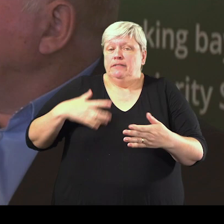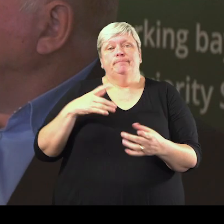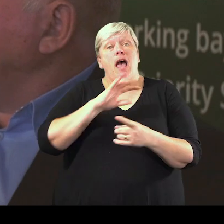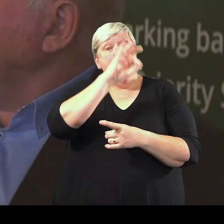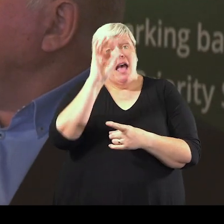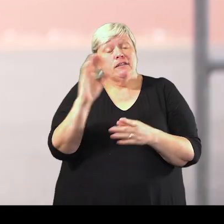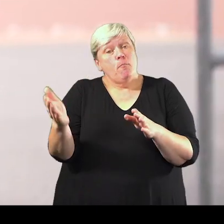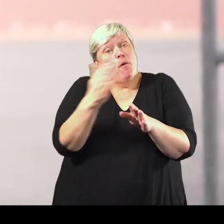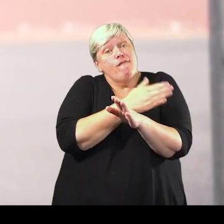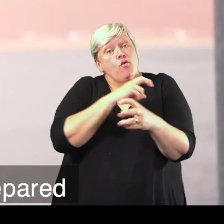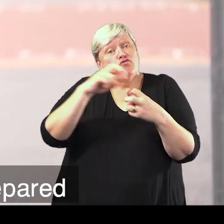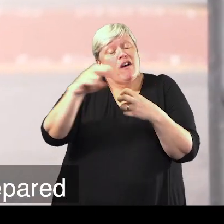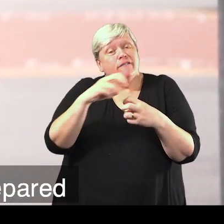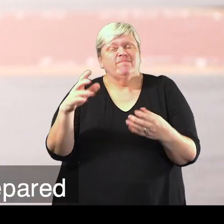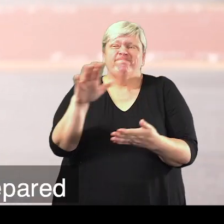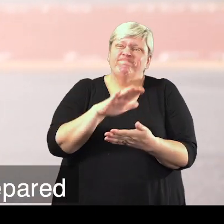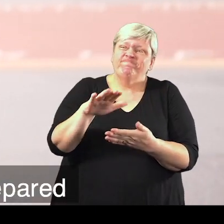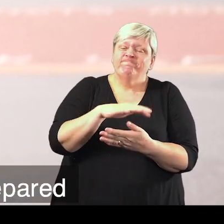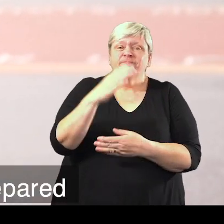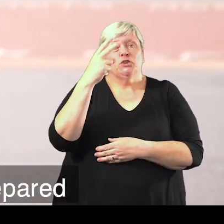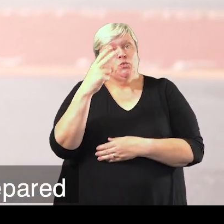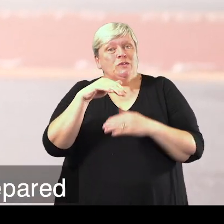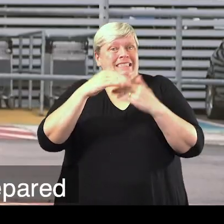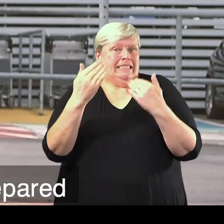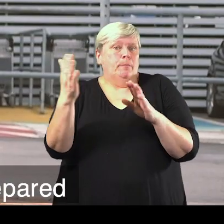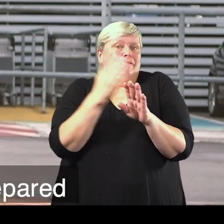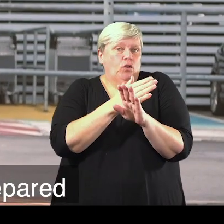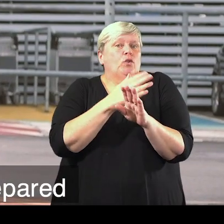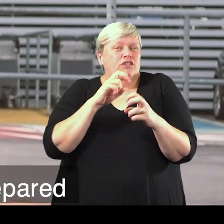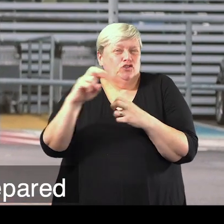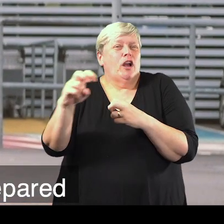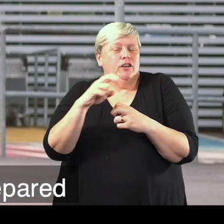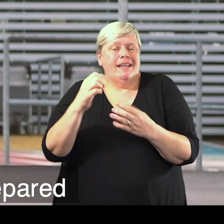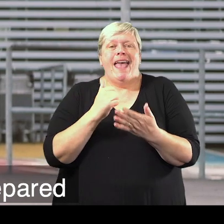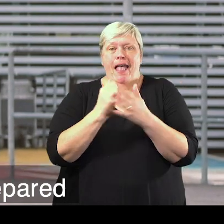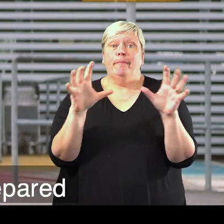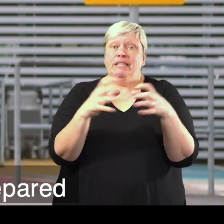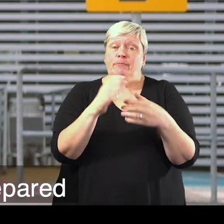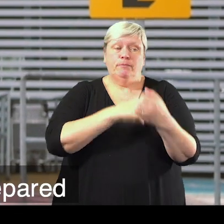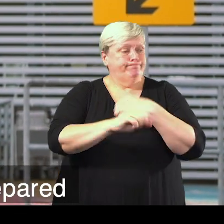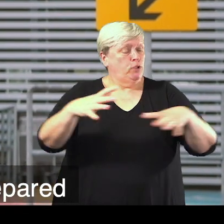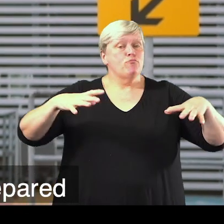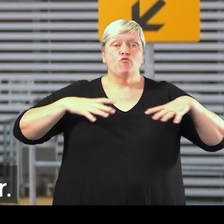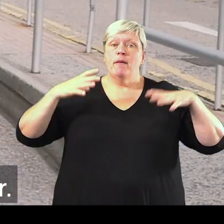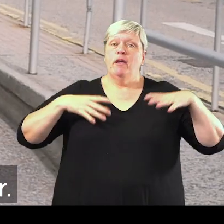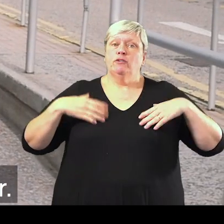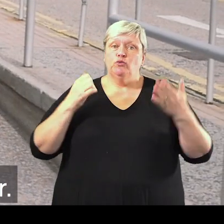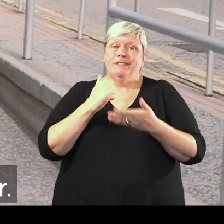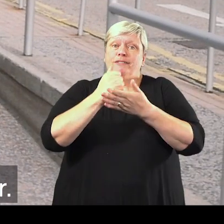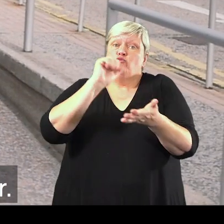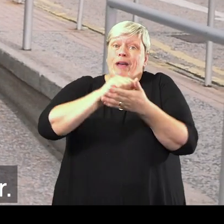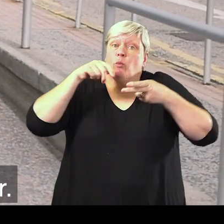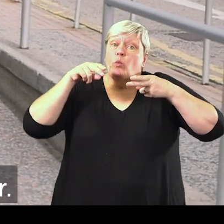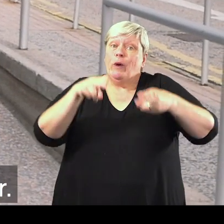requested prior to travel, ideally 48 hours before your journey, to help our team get prepared to assist